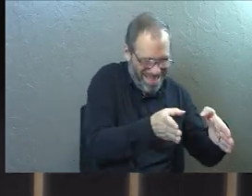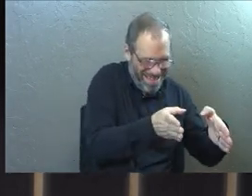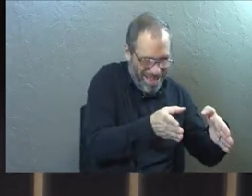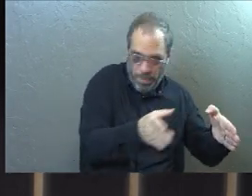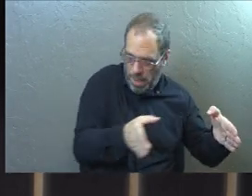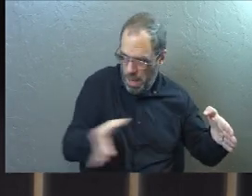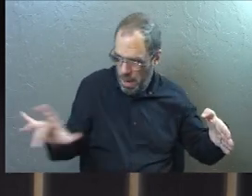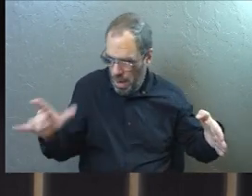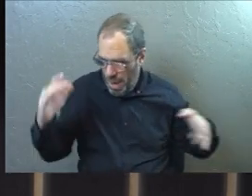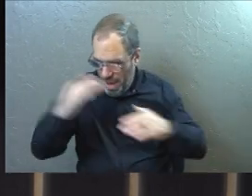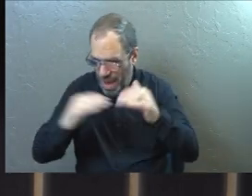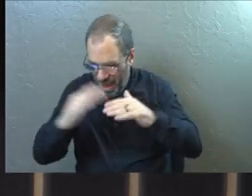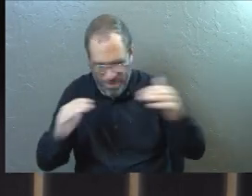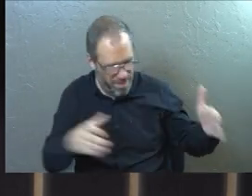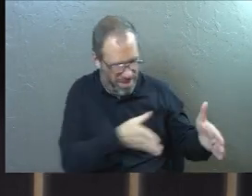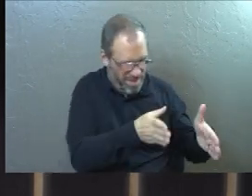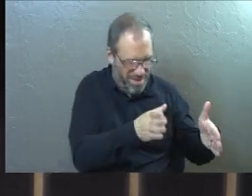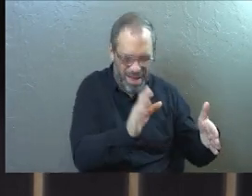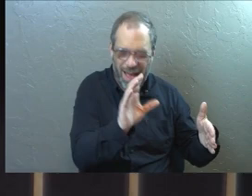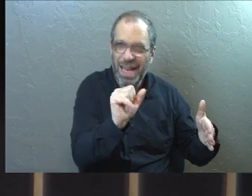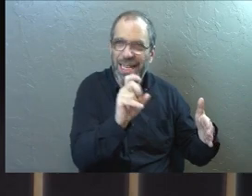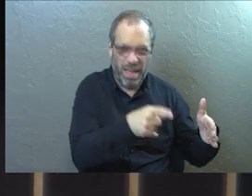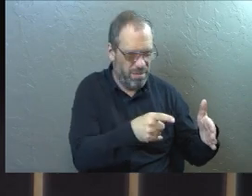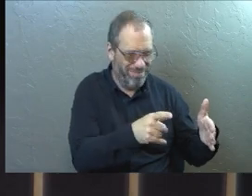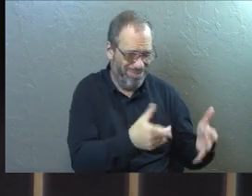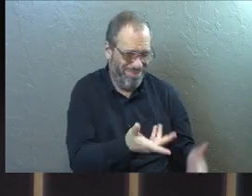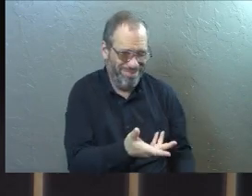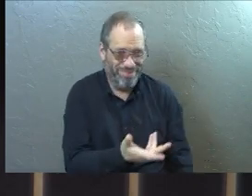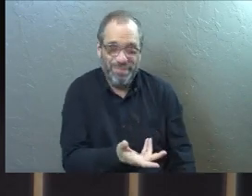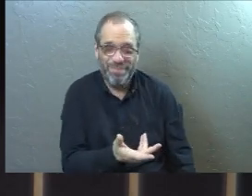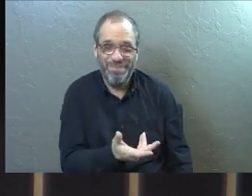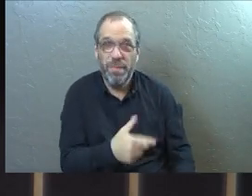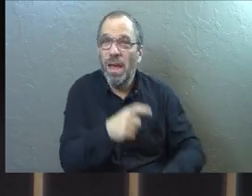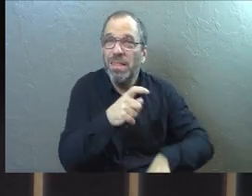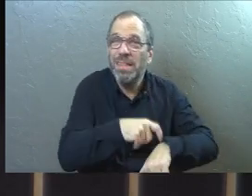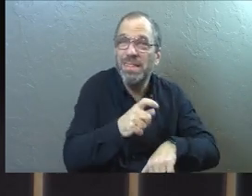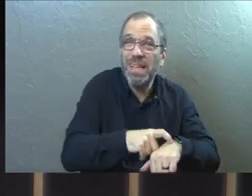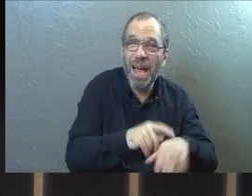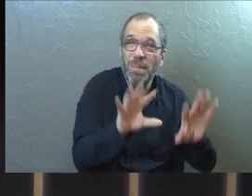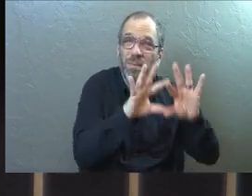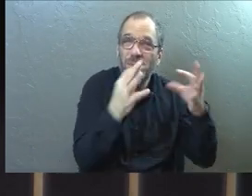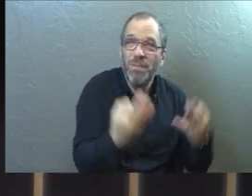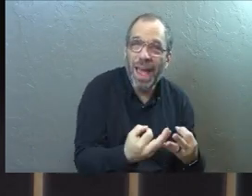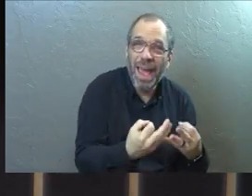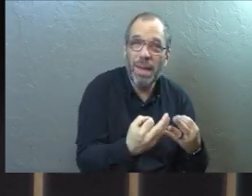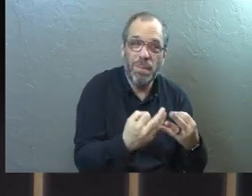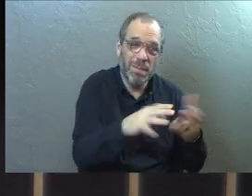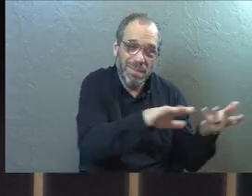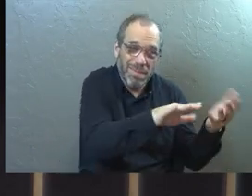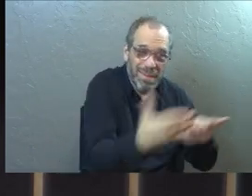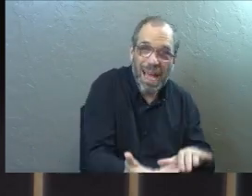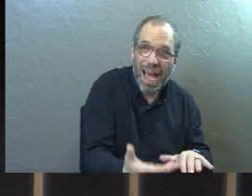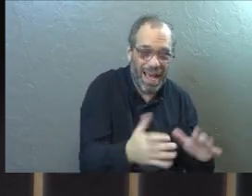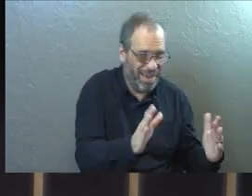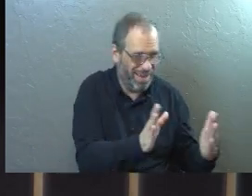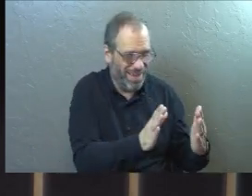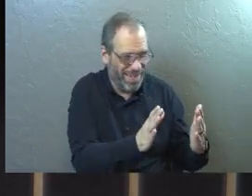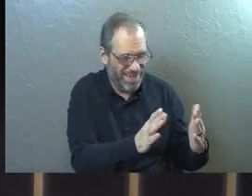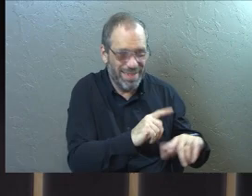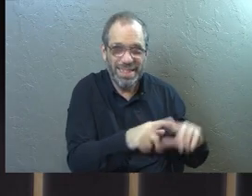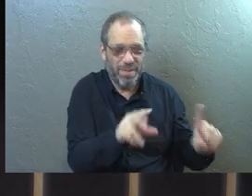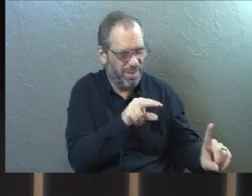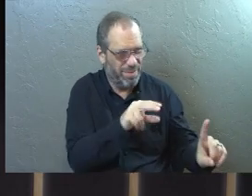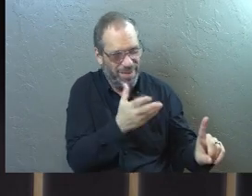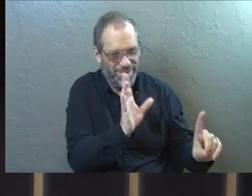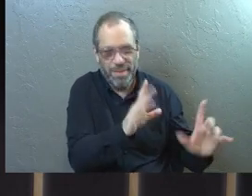your cancer back here starts to look a lot different. The timing of when your family and her glory starts to look a whole lot